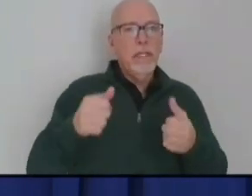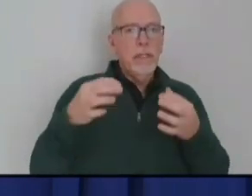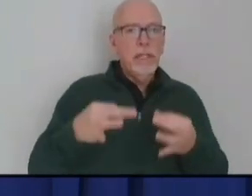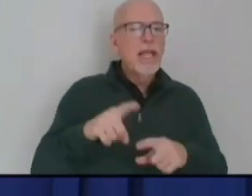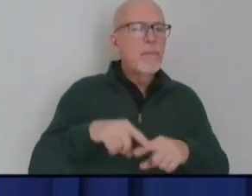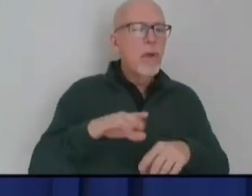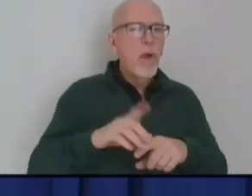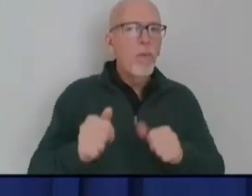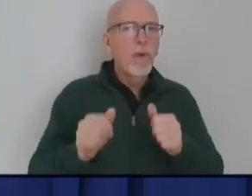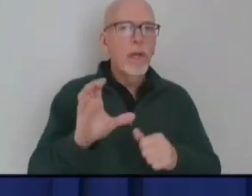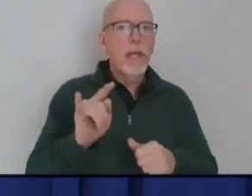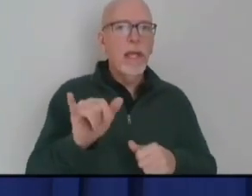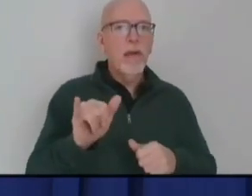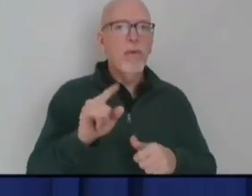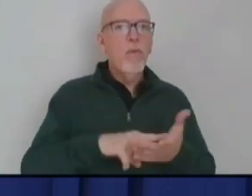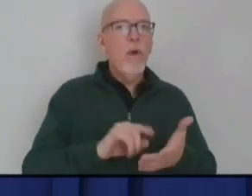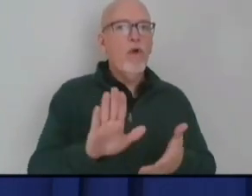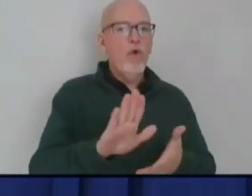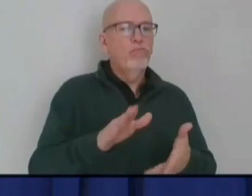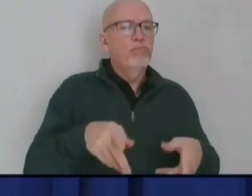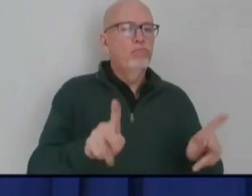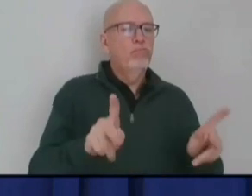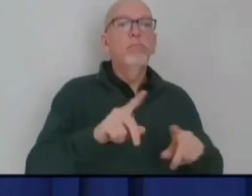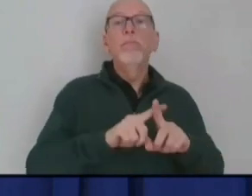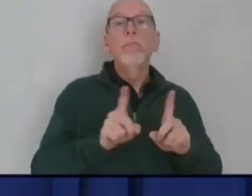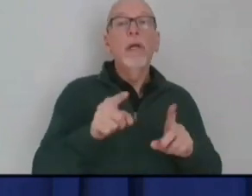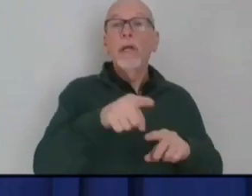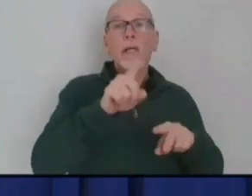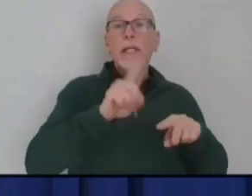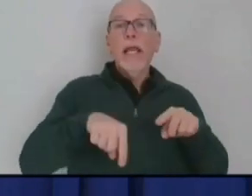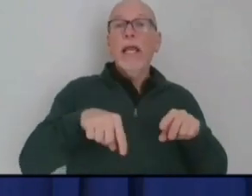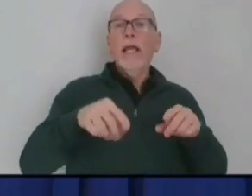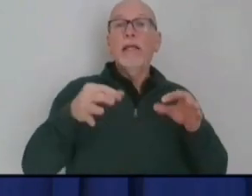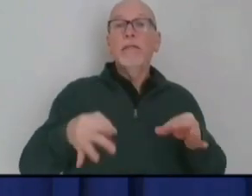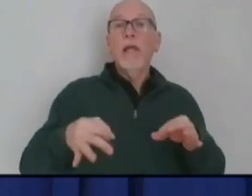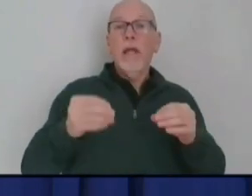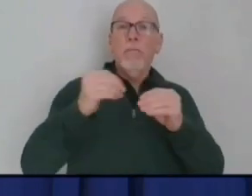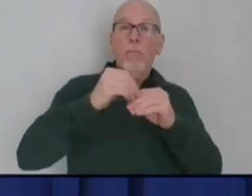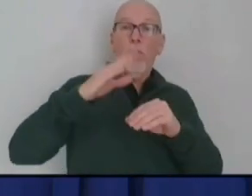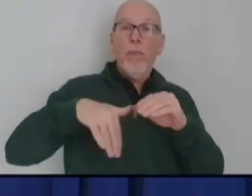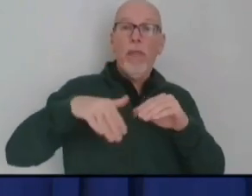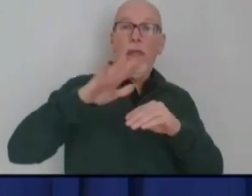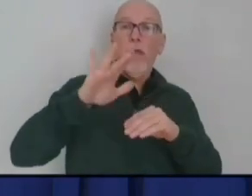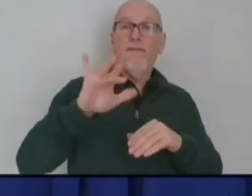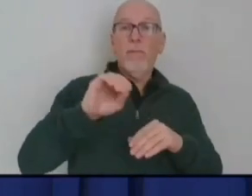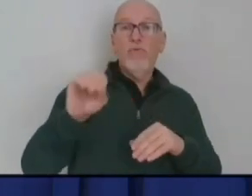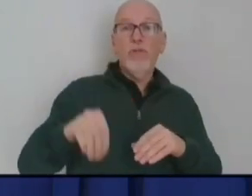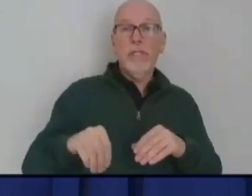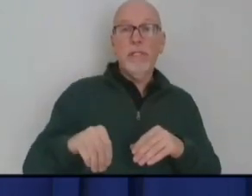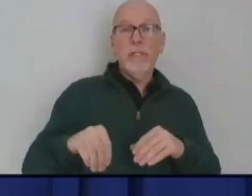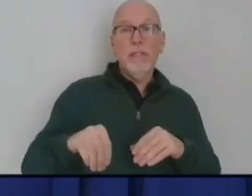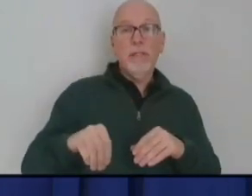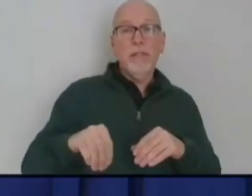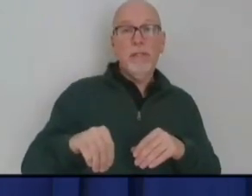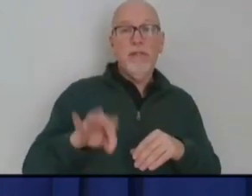is, what they're comfortable with. But they cannot decide on anything above 25% of what that particular venue would